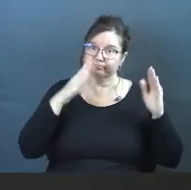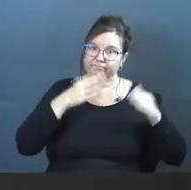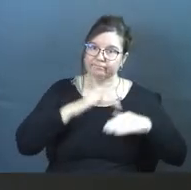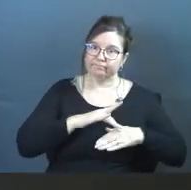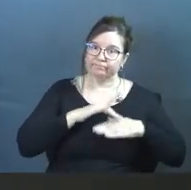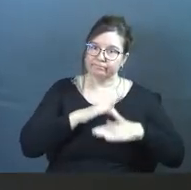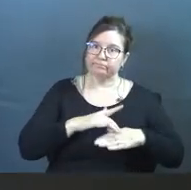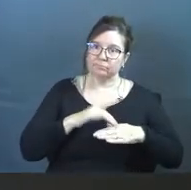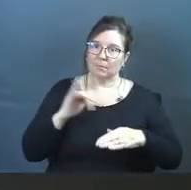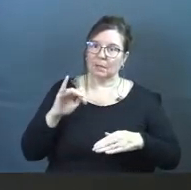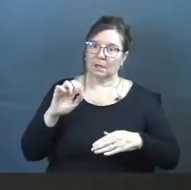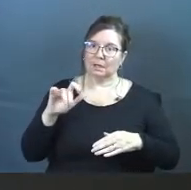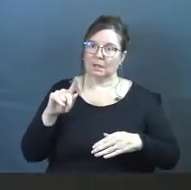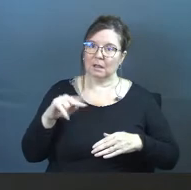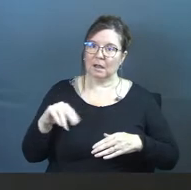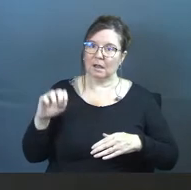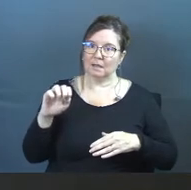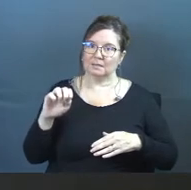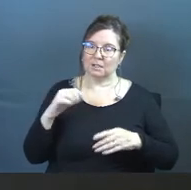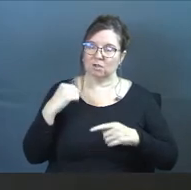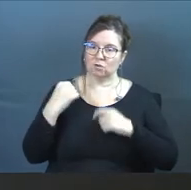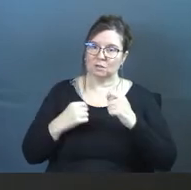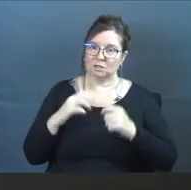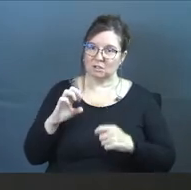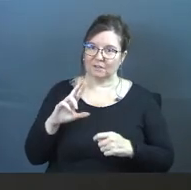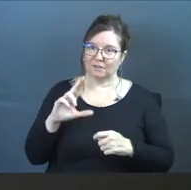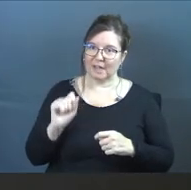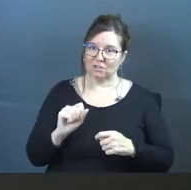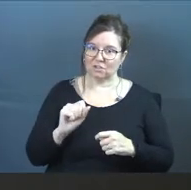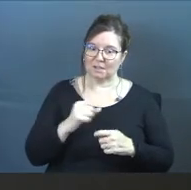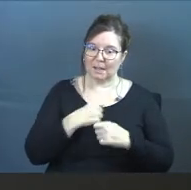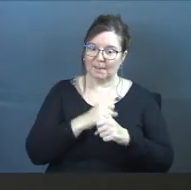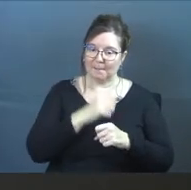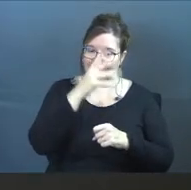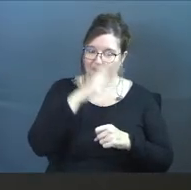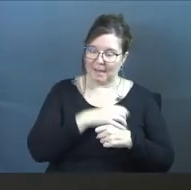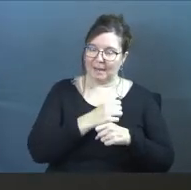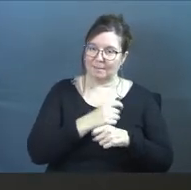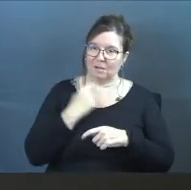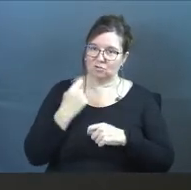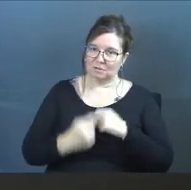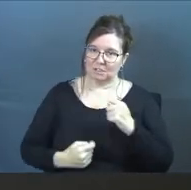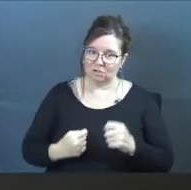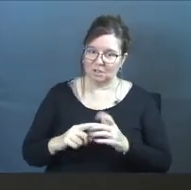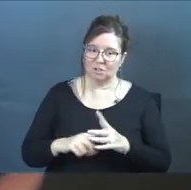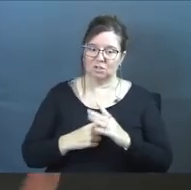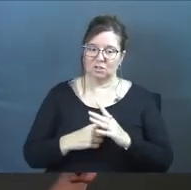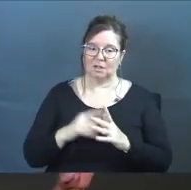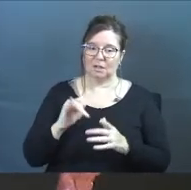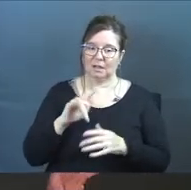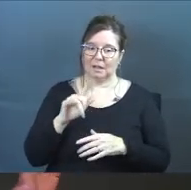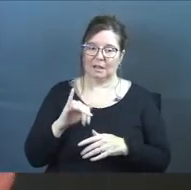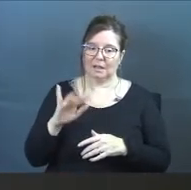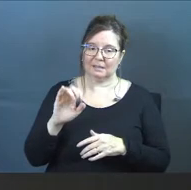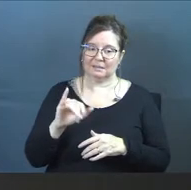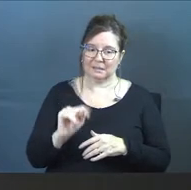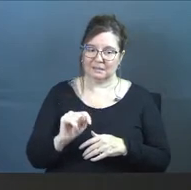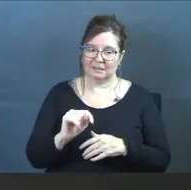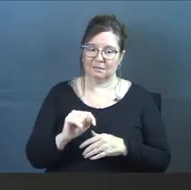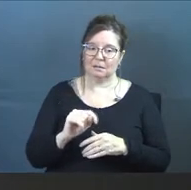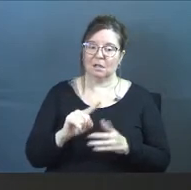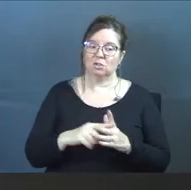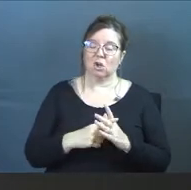the tradition of the elders, man-made tradition. They started idolizing it